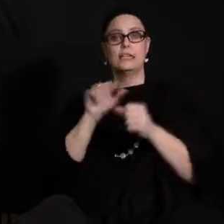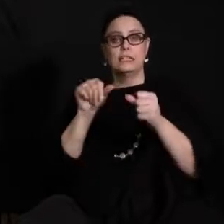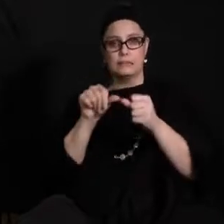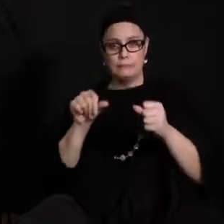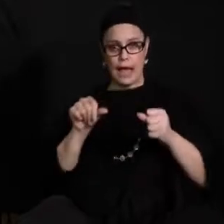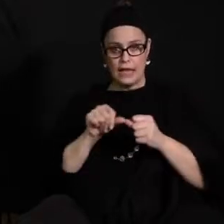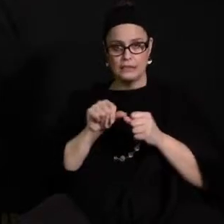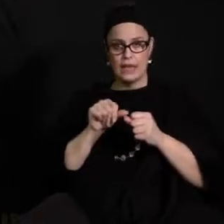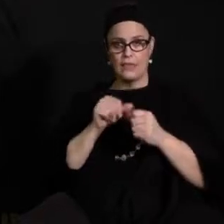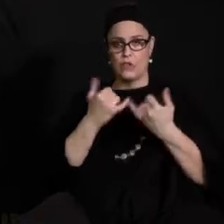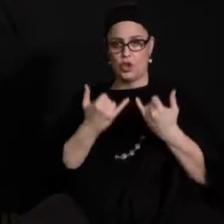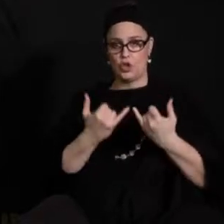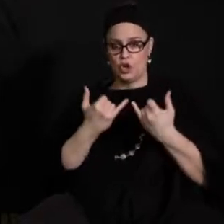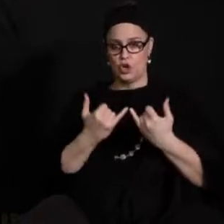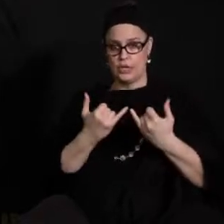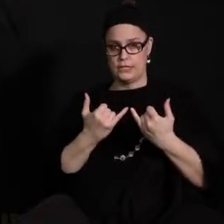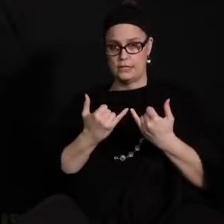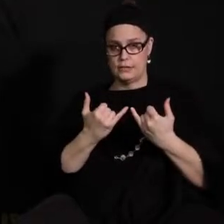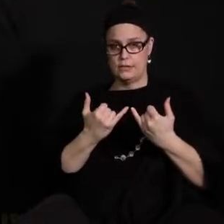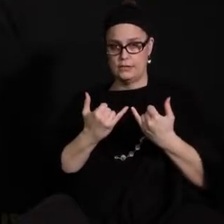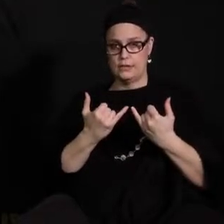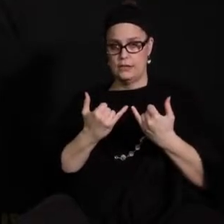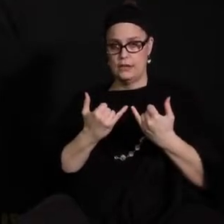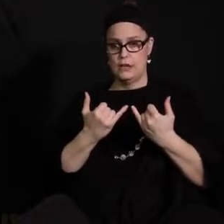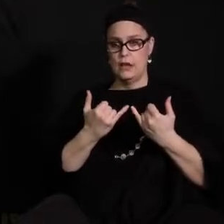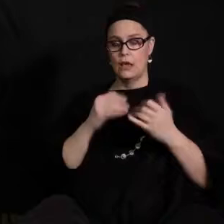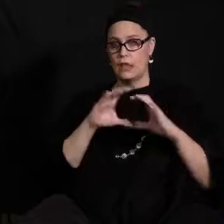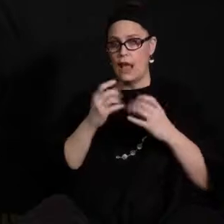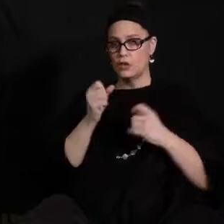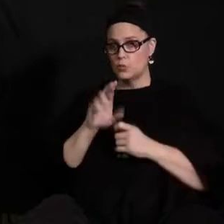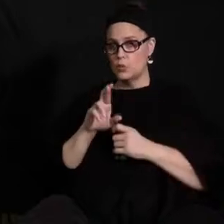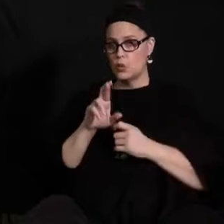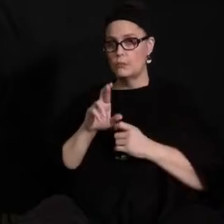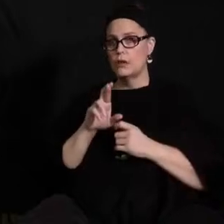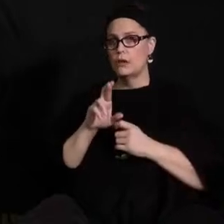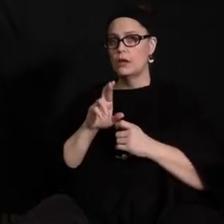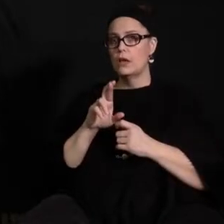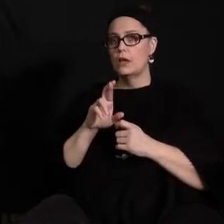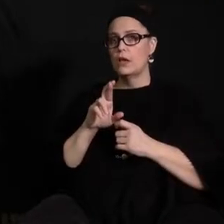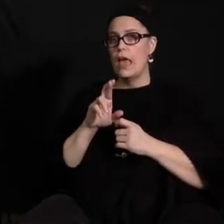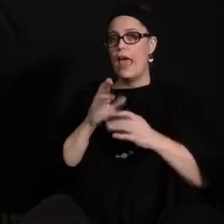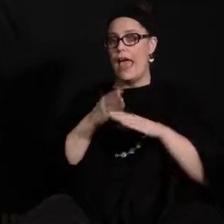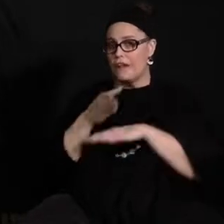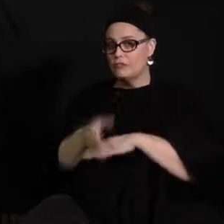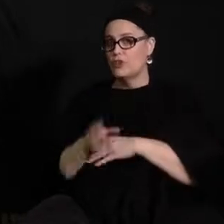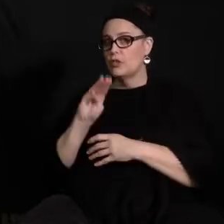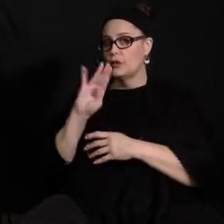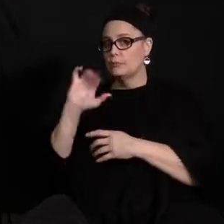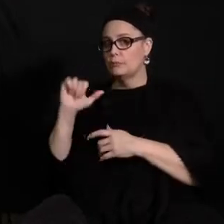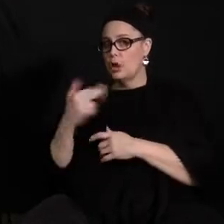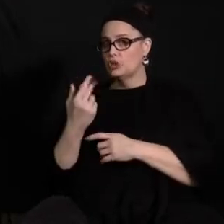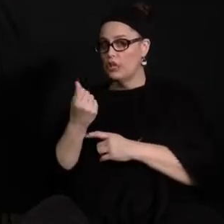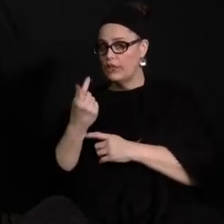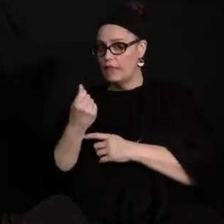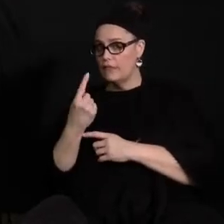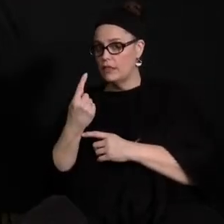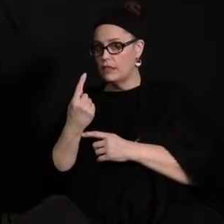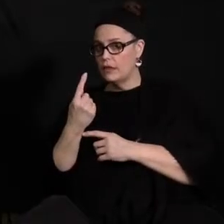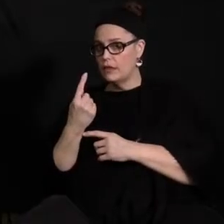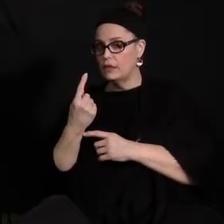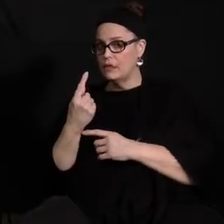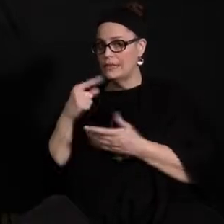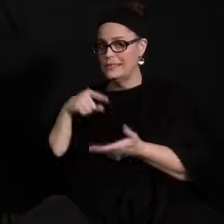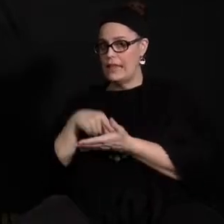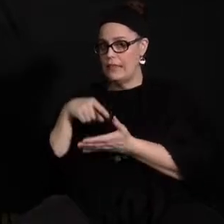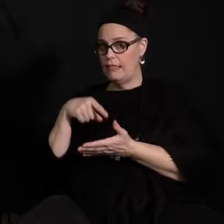switch to online learning after the March 11th deadline? Or like the elementary students, will they be placed in a new school if the decision